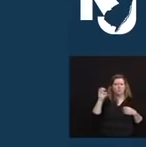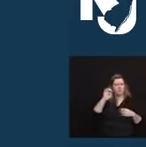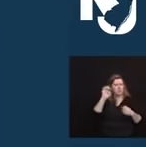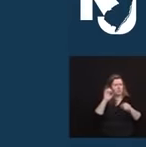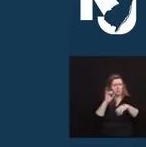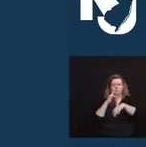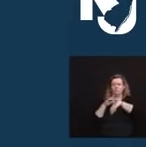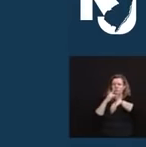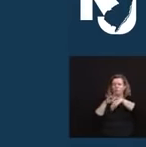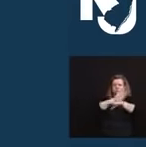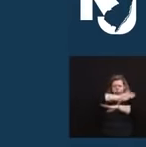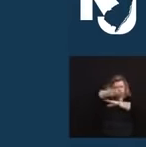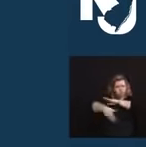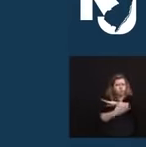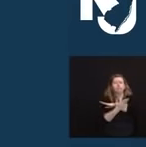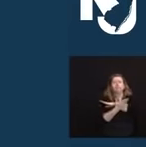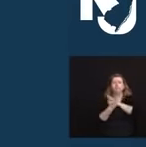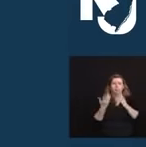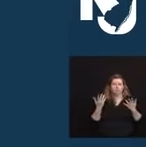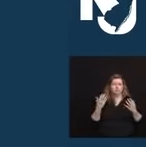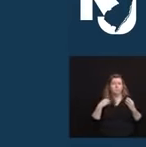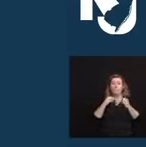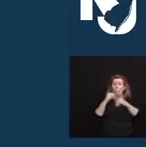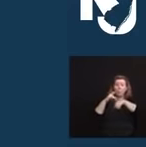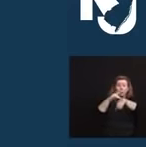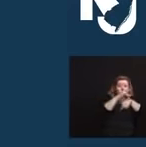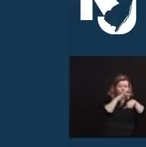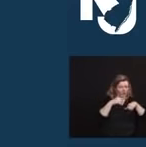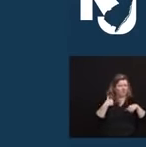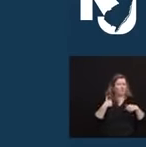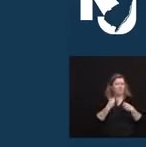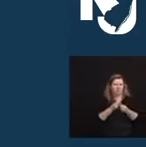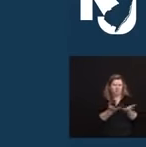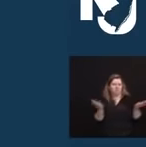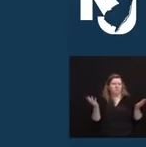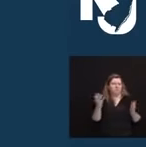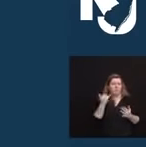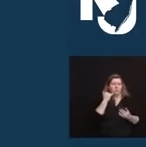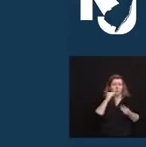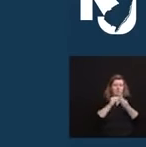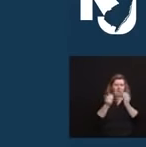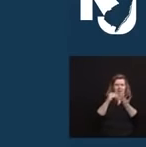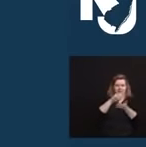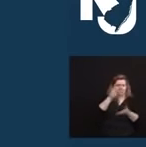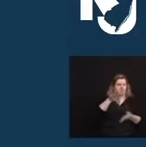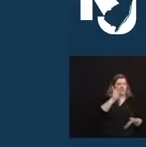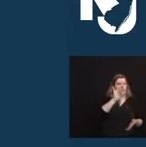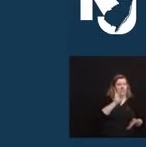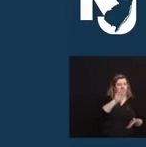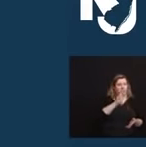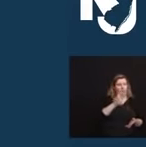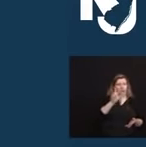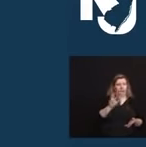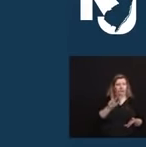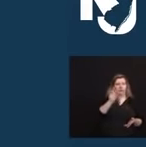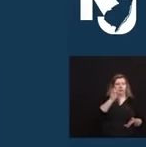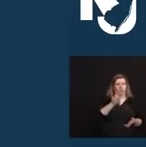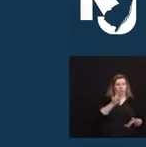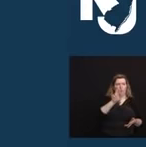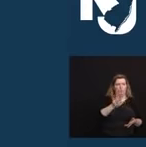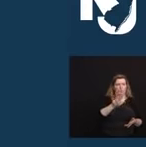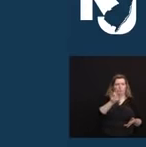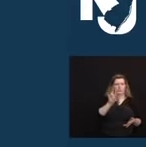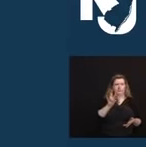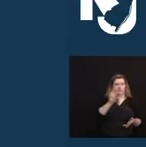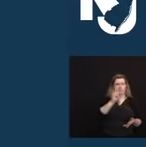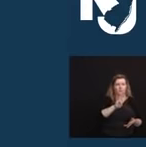additional resources. Again, the number is 833-237-4325. Or you can go online